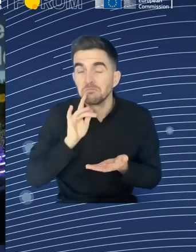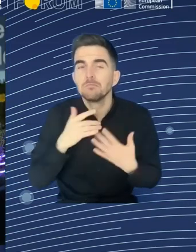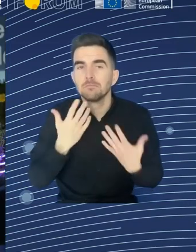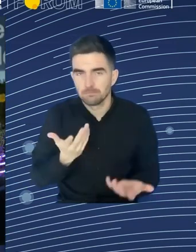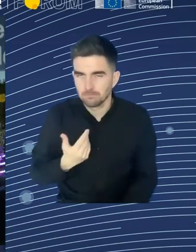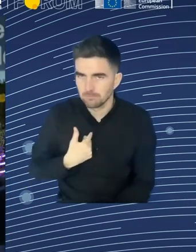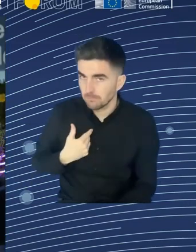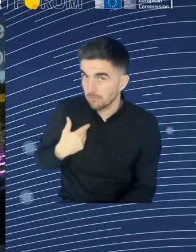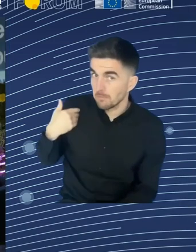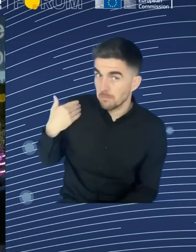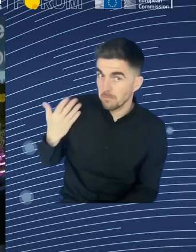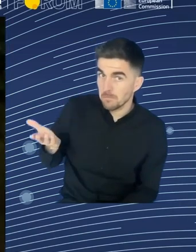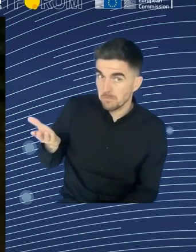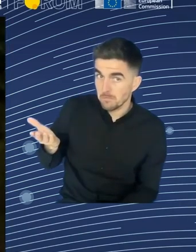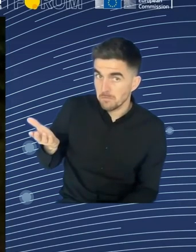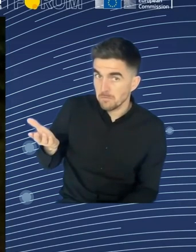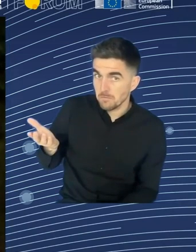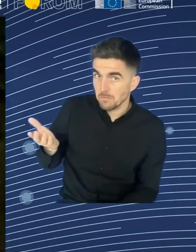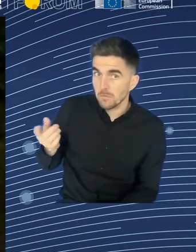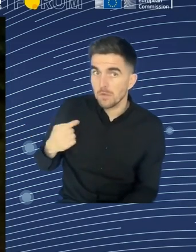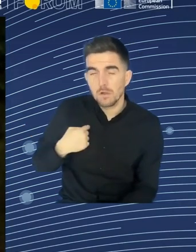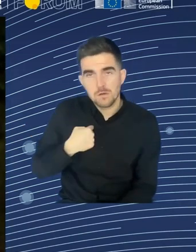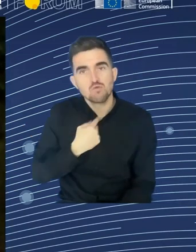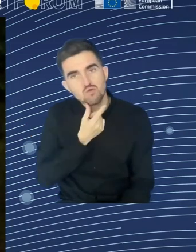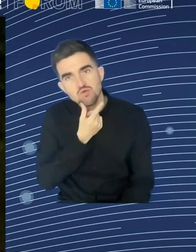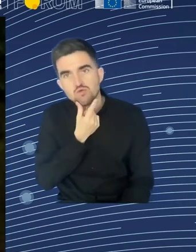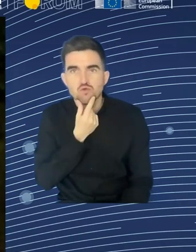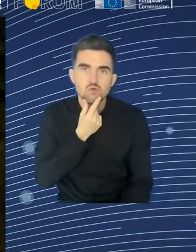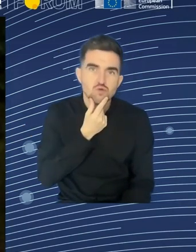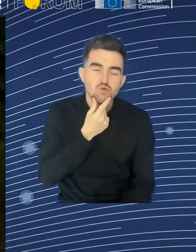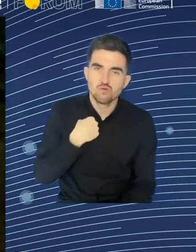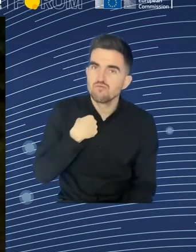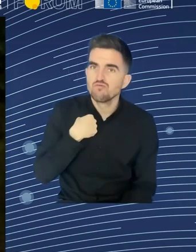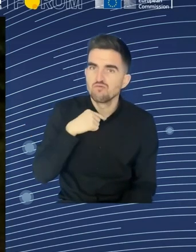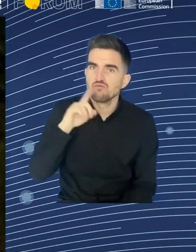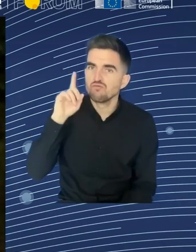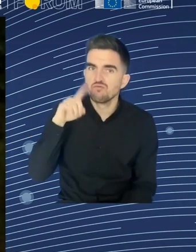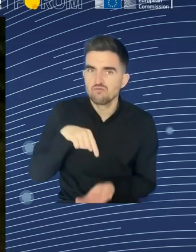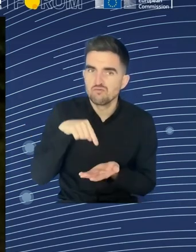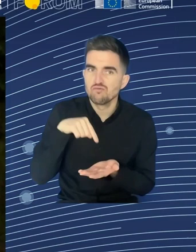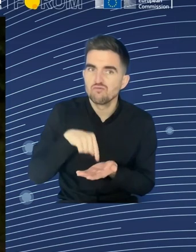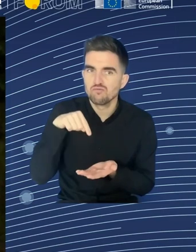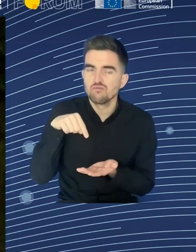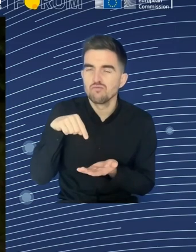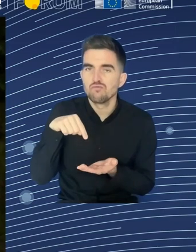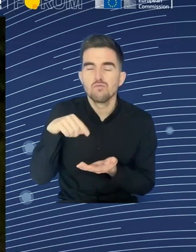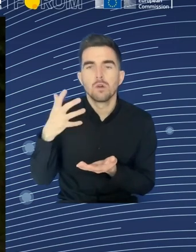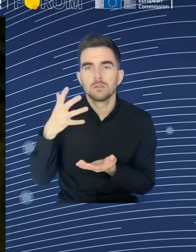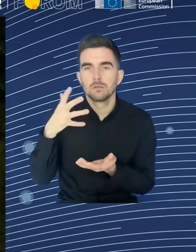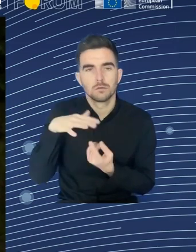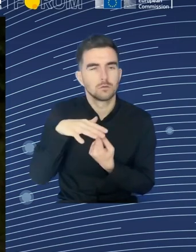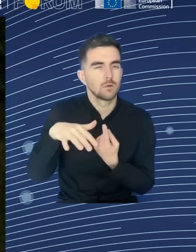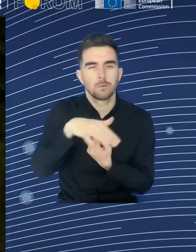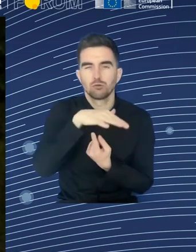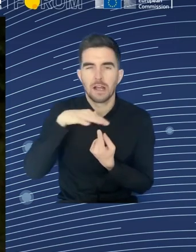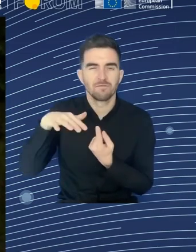No, I think I also would go for demographic changes because it's going to affect our countries. And we haven't seen the end of